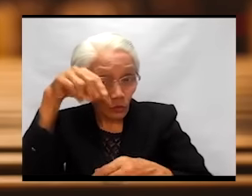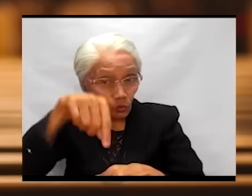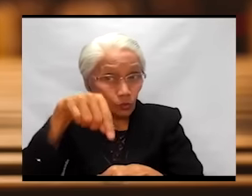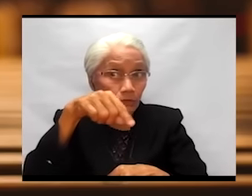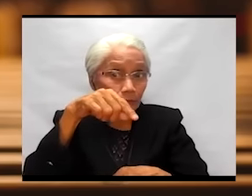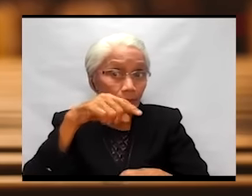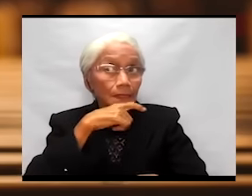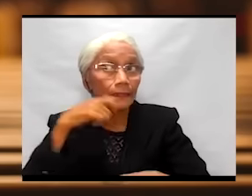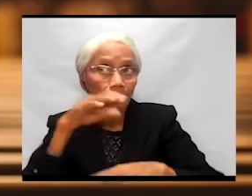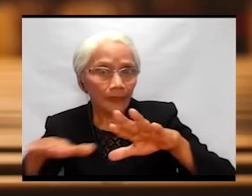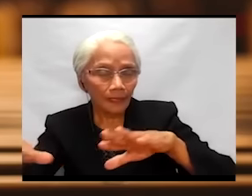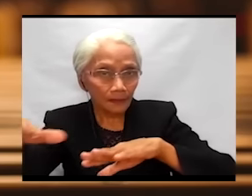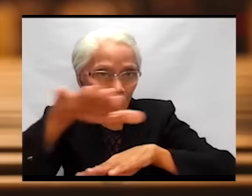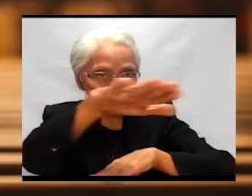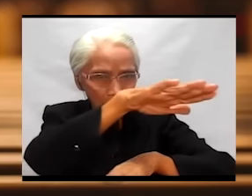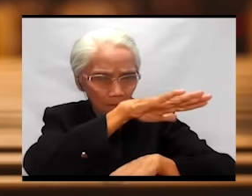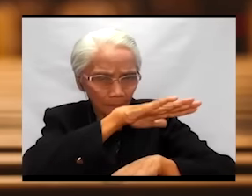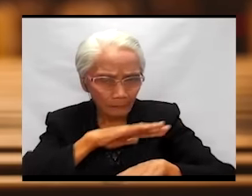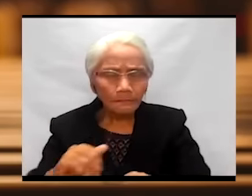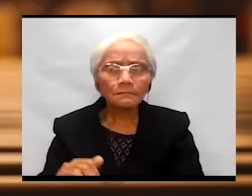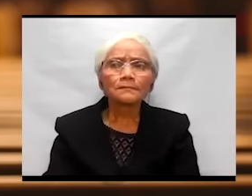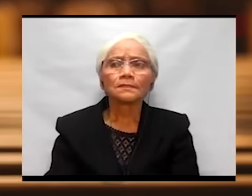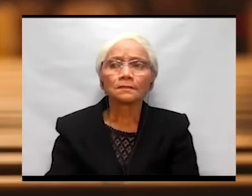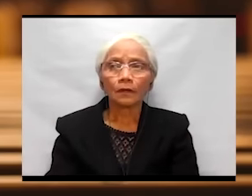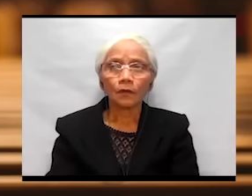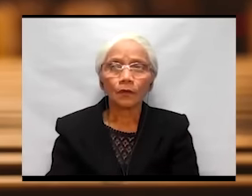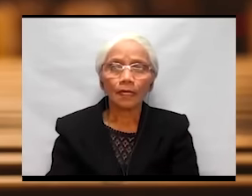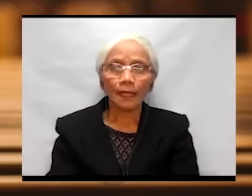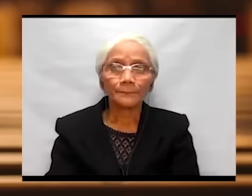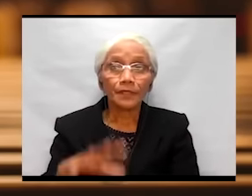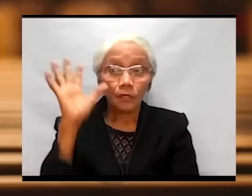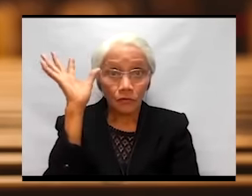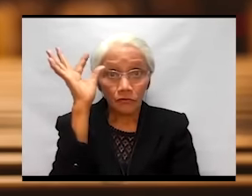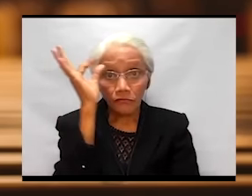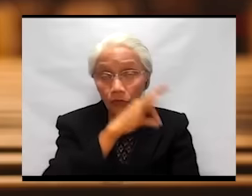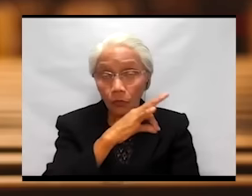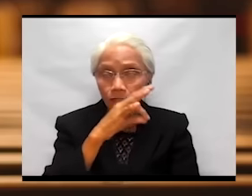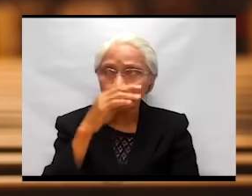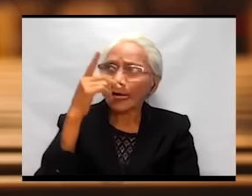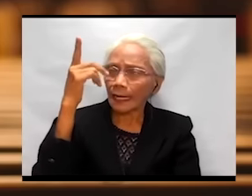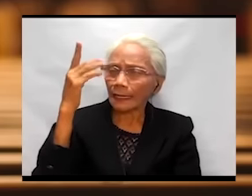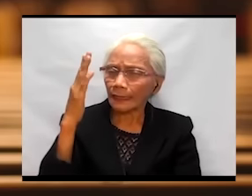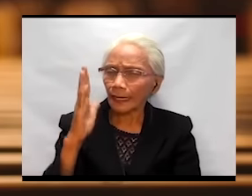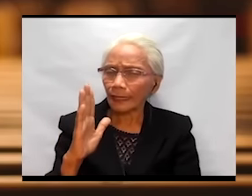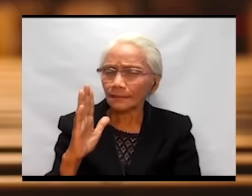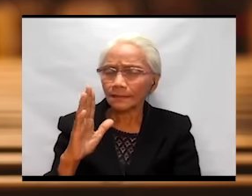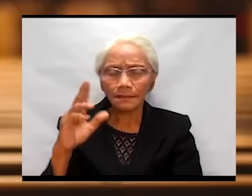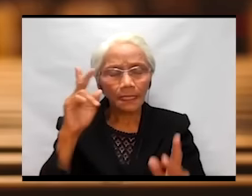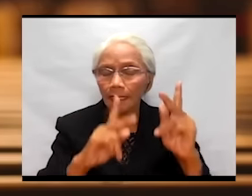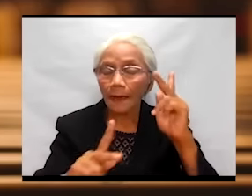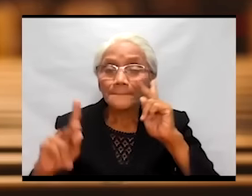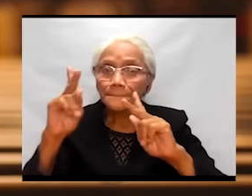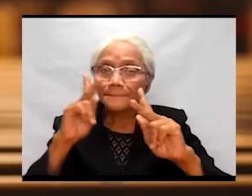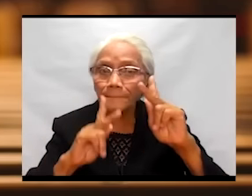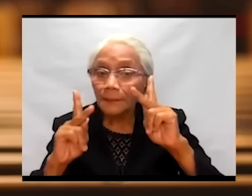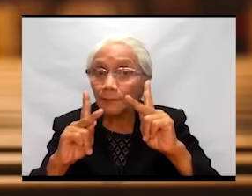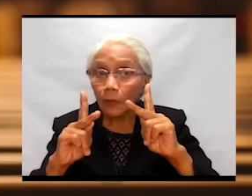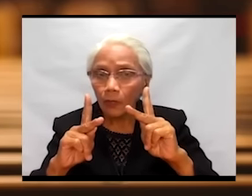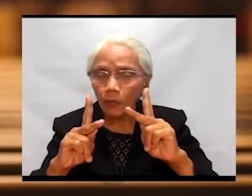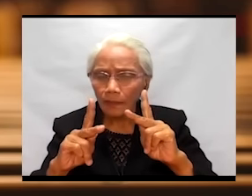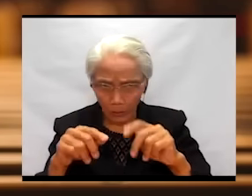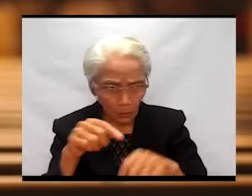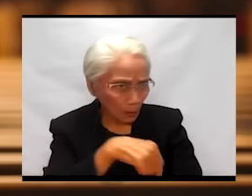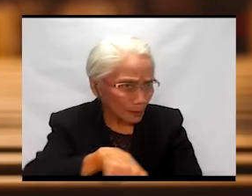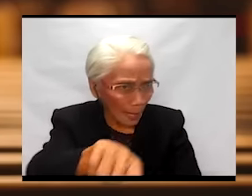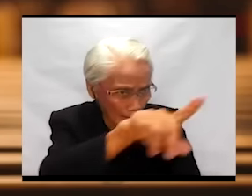the false gods that people, that we all worship without